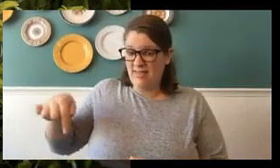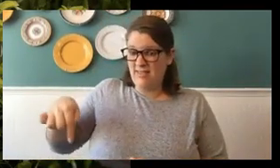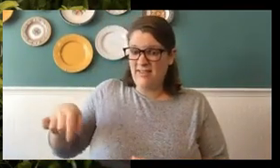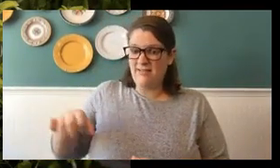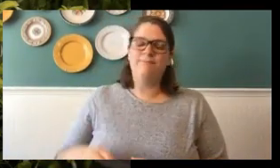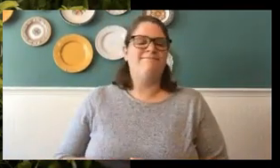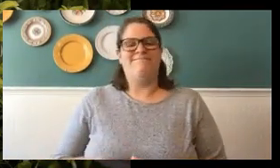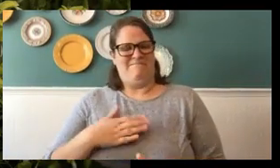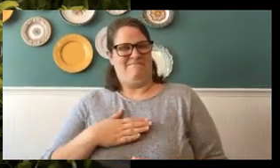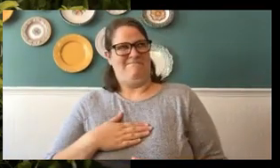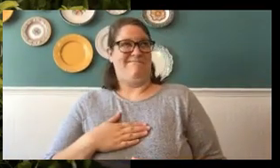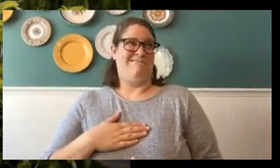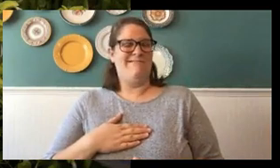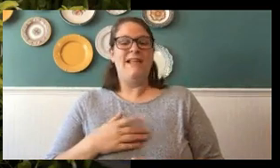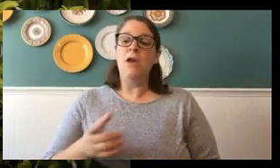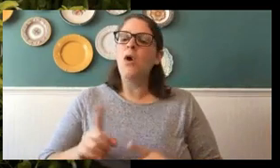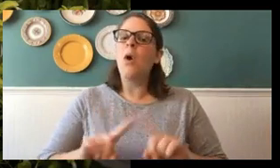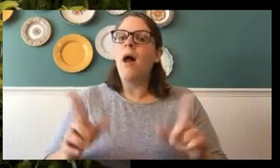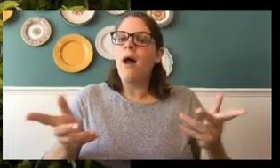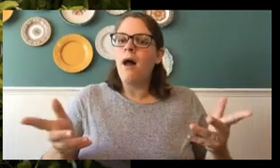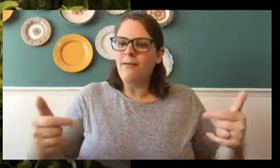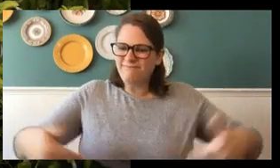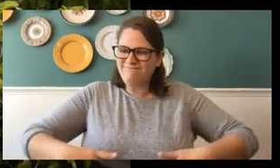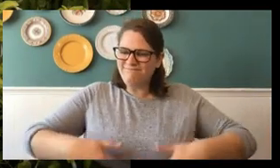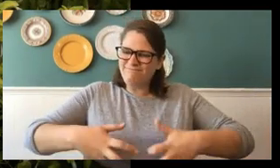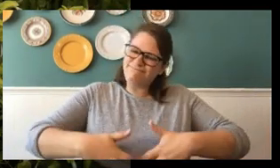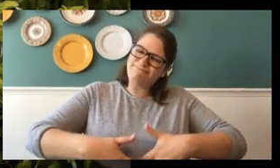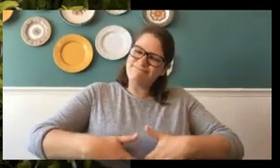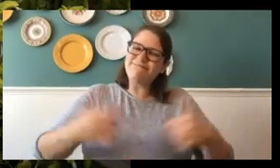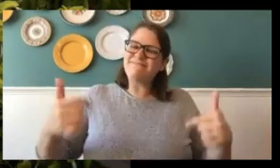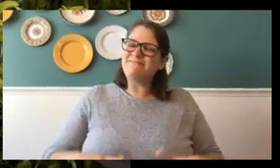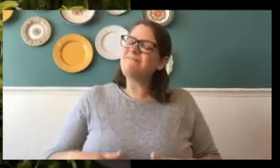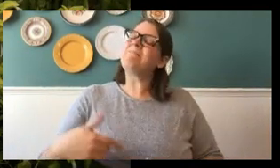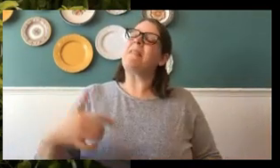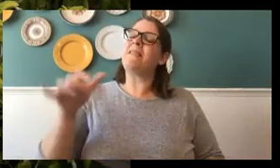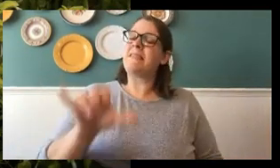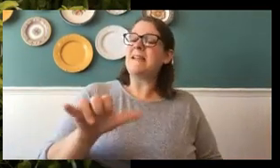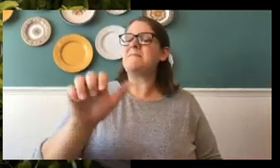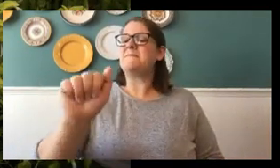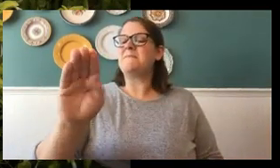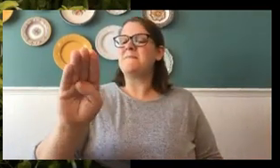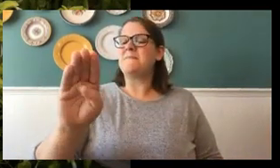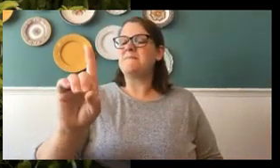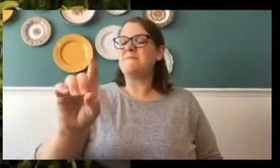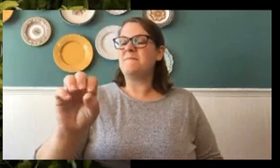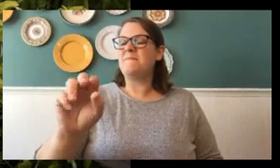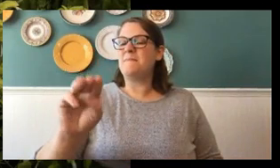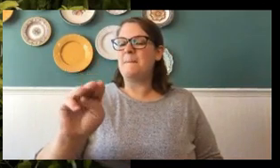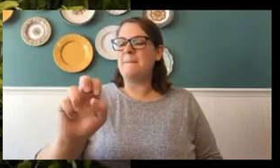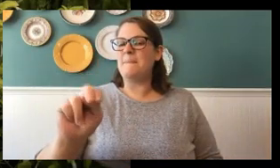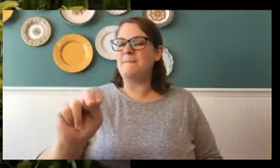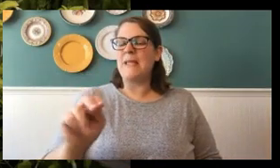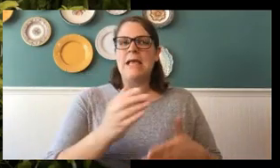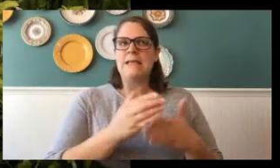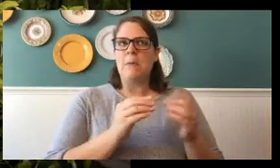No, not there. What about right here? Tickle your bellies. That is your abdomen. Some are bigger than